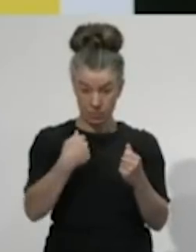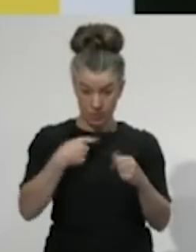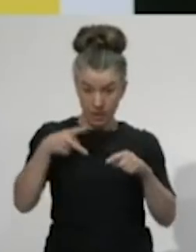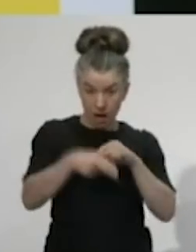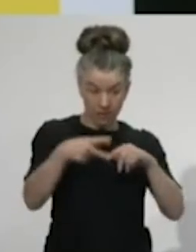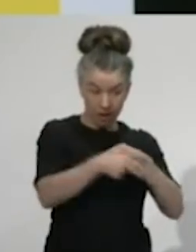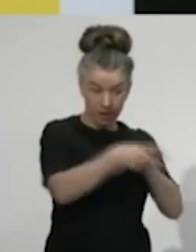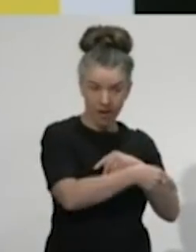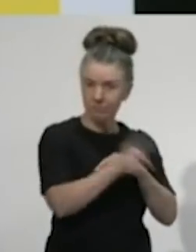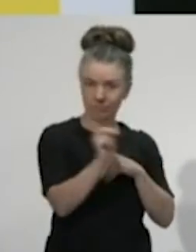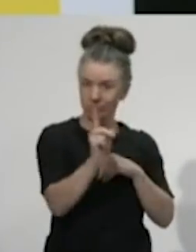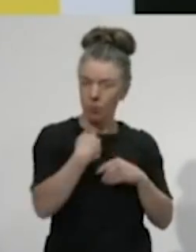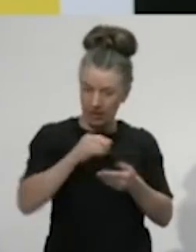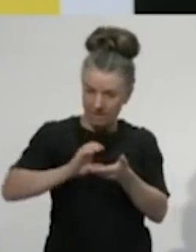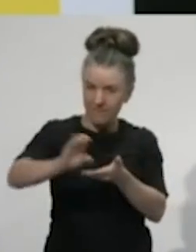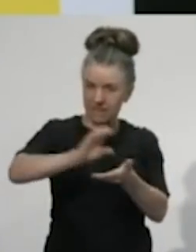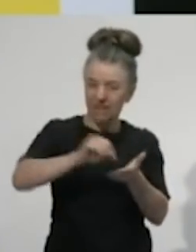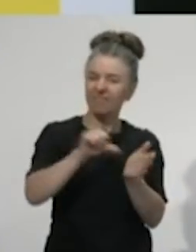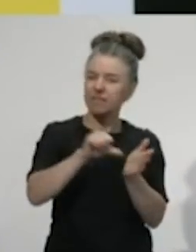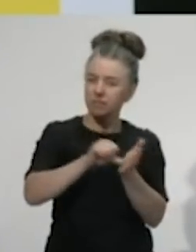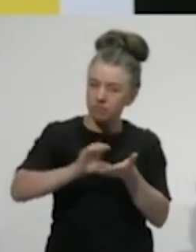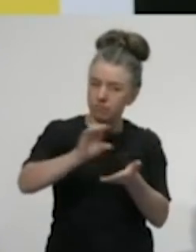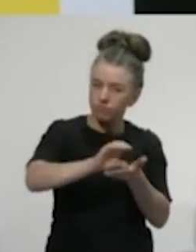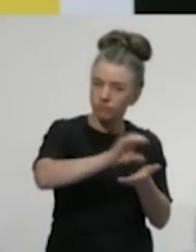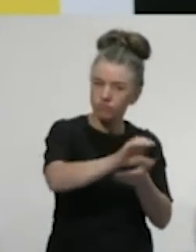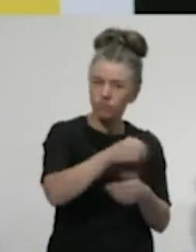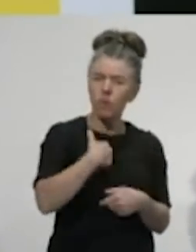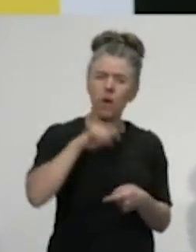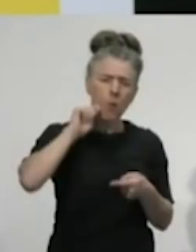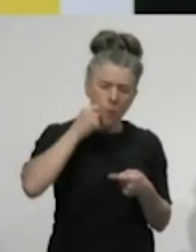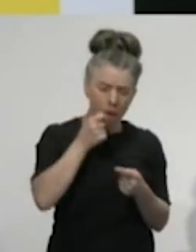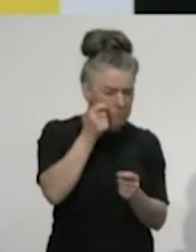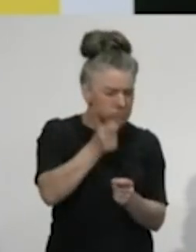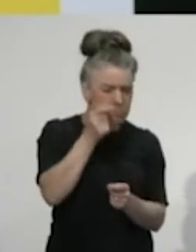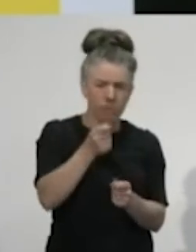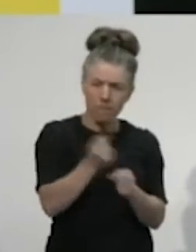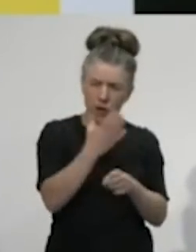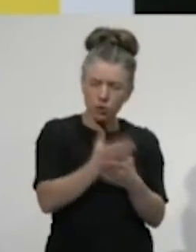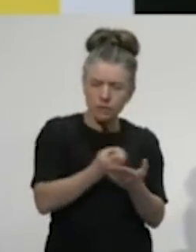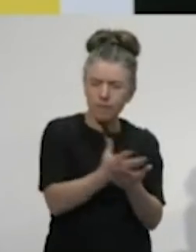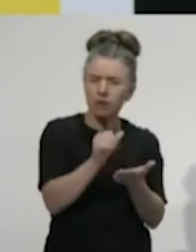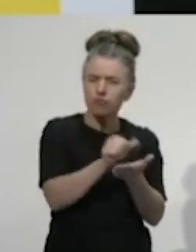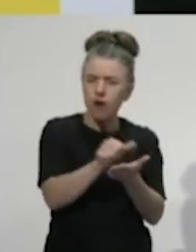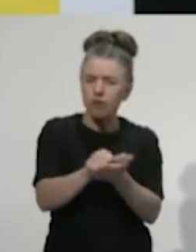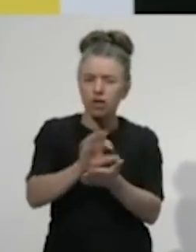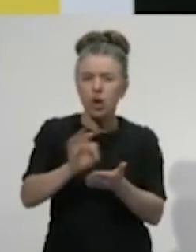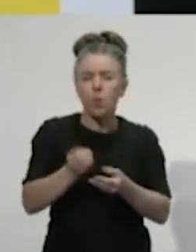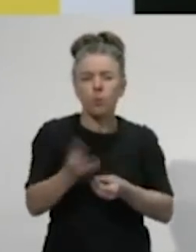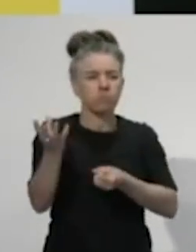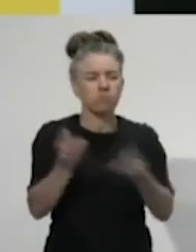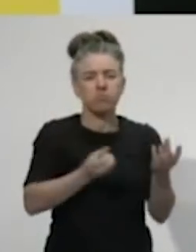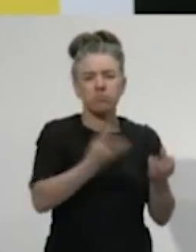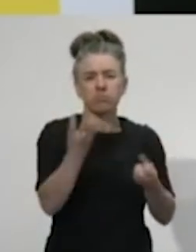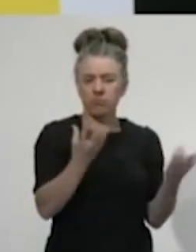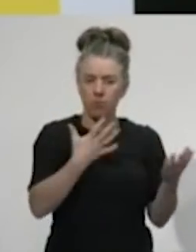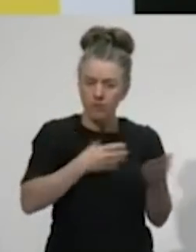invest. We will run the ruler over every line of expenditure. No question, we need to ensure that our expenditure provides